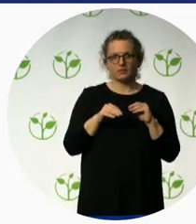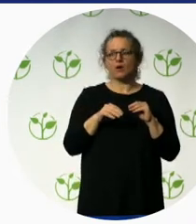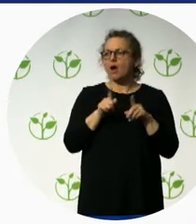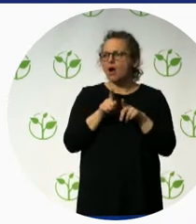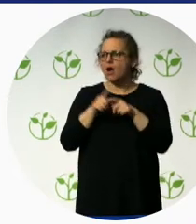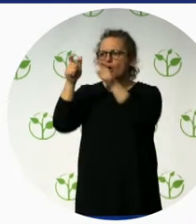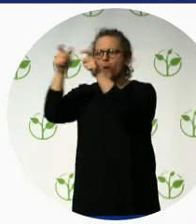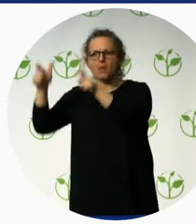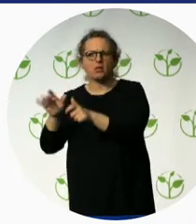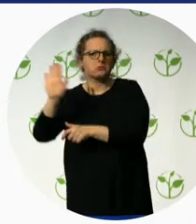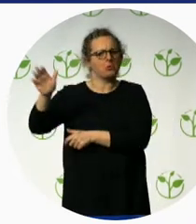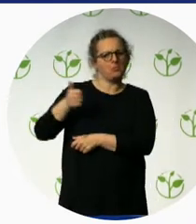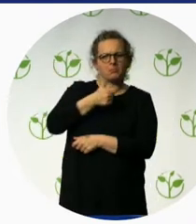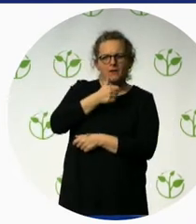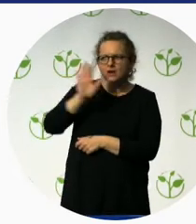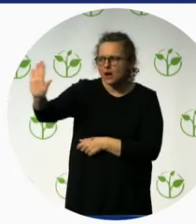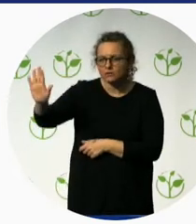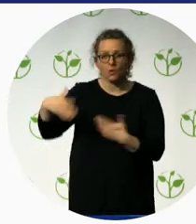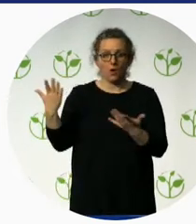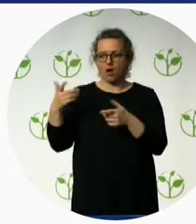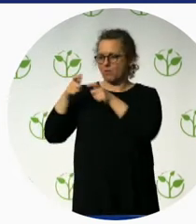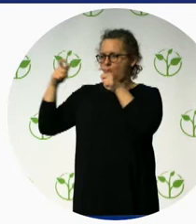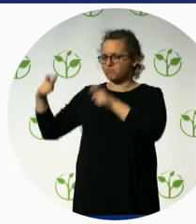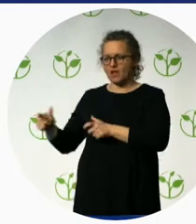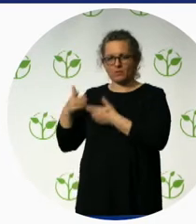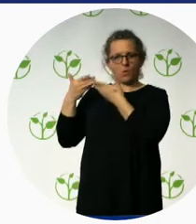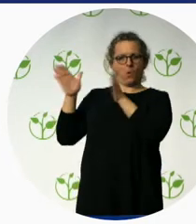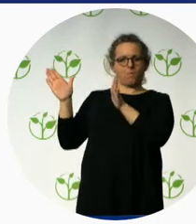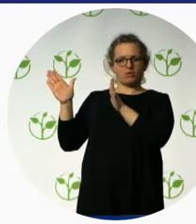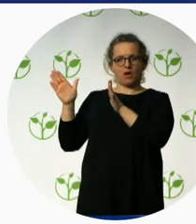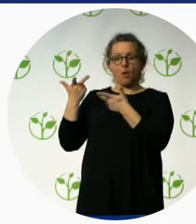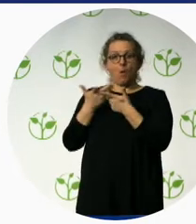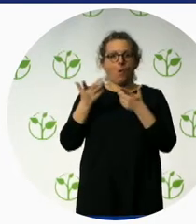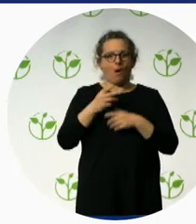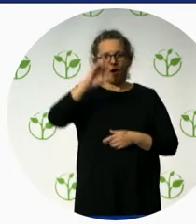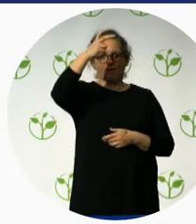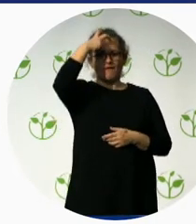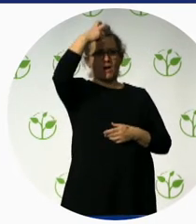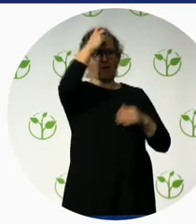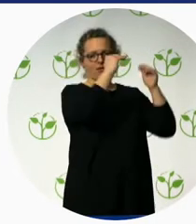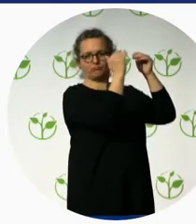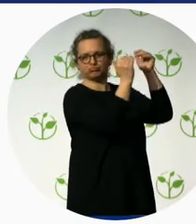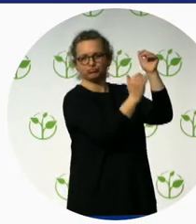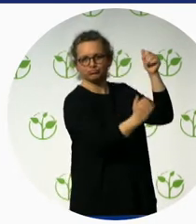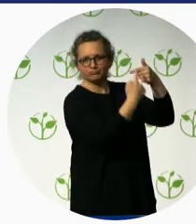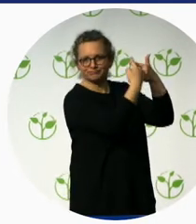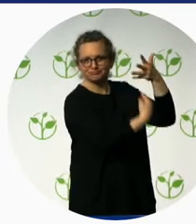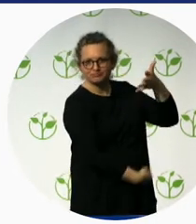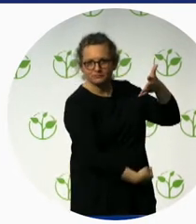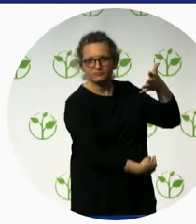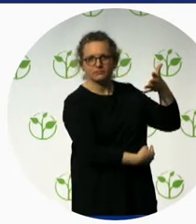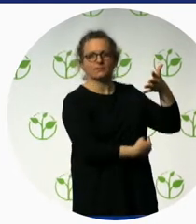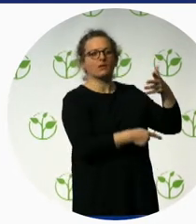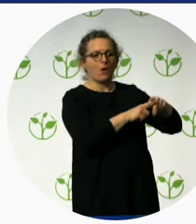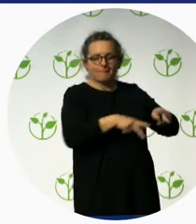such as the Ministry of Tourism, for example, Ministry of Social Affairs, Ministry of Public